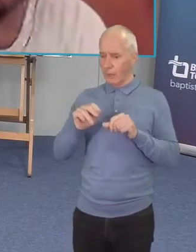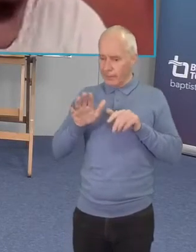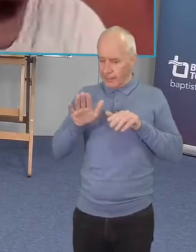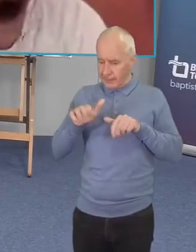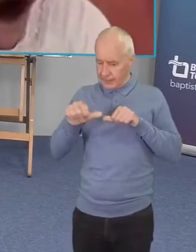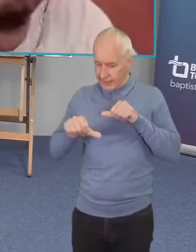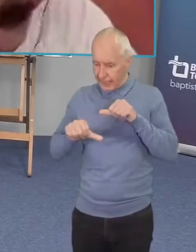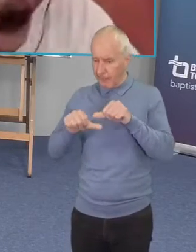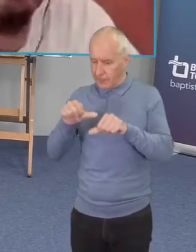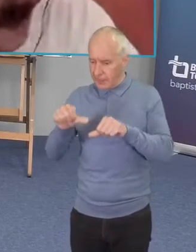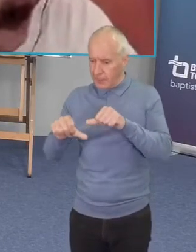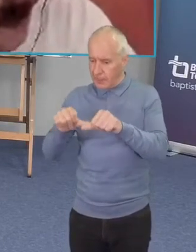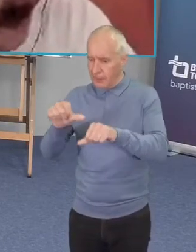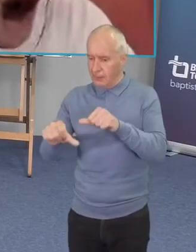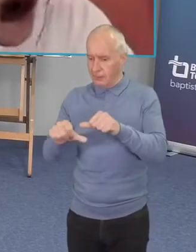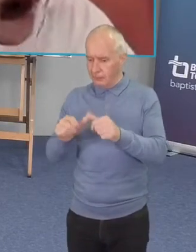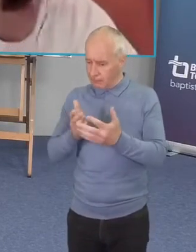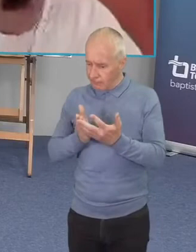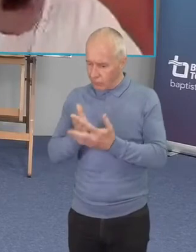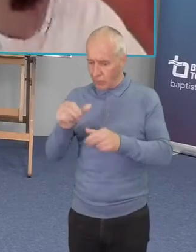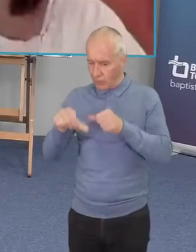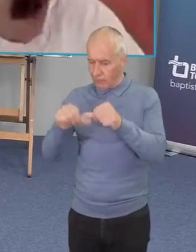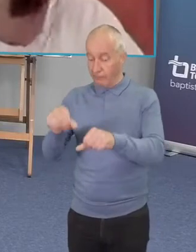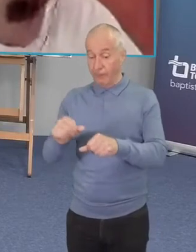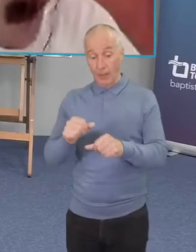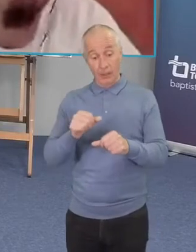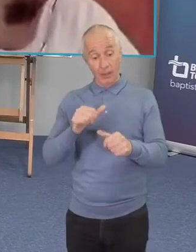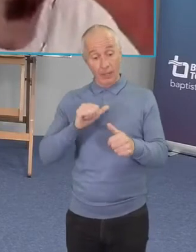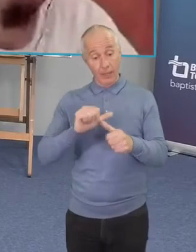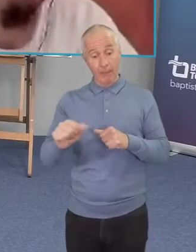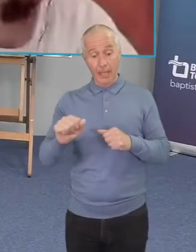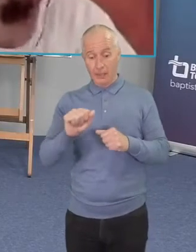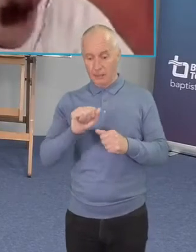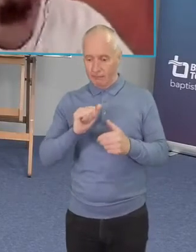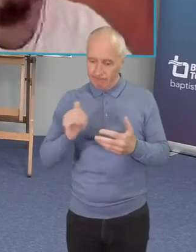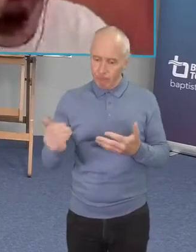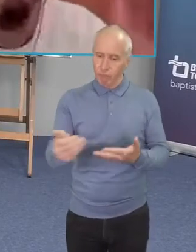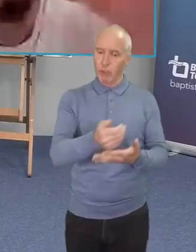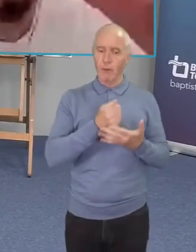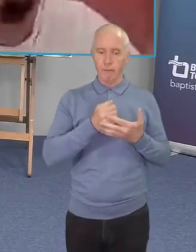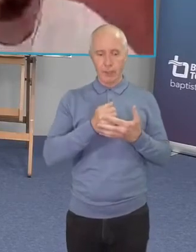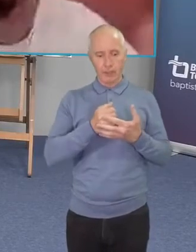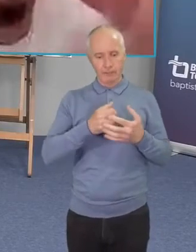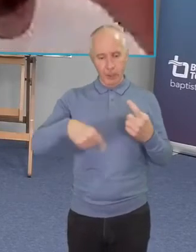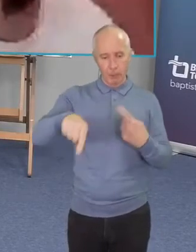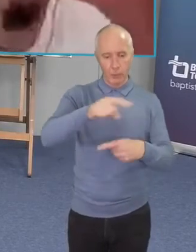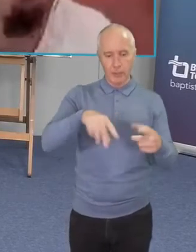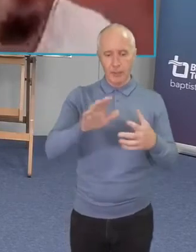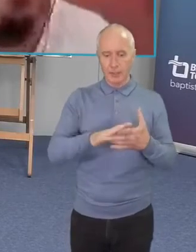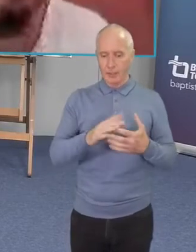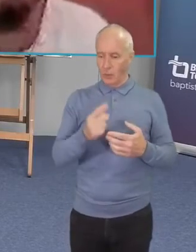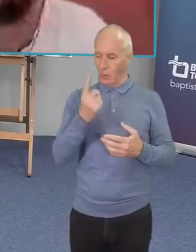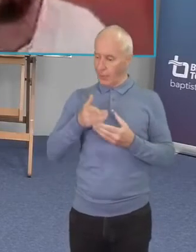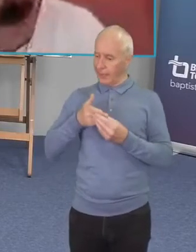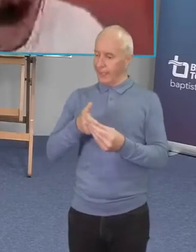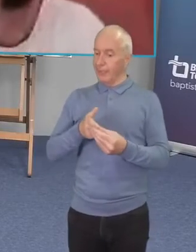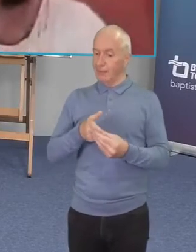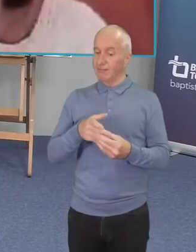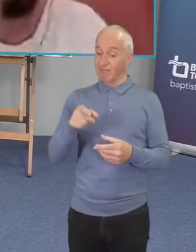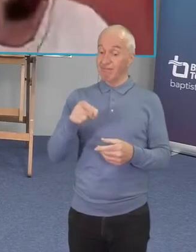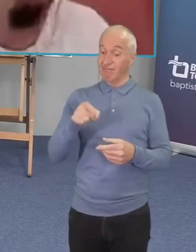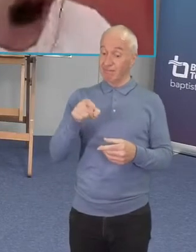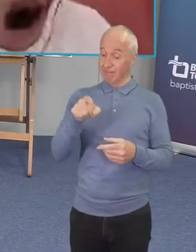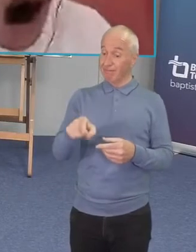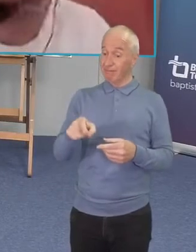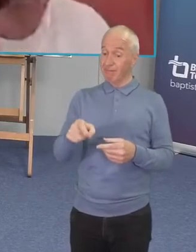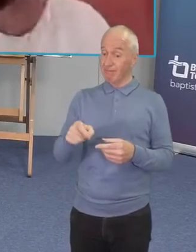i think the best recovery communities are led by people in advanced recovery wounded healers you know the best person to help